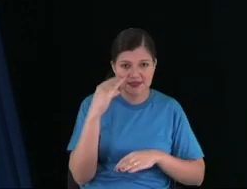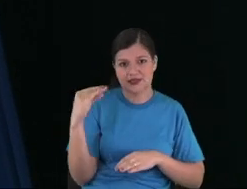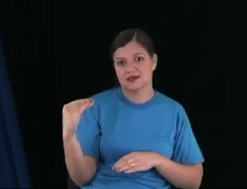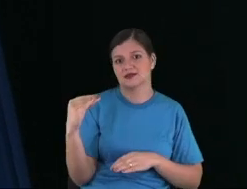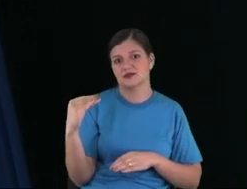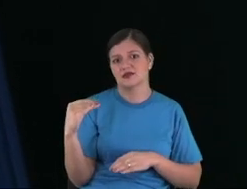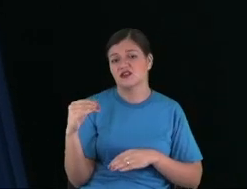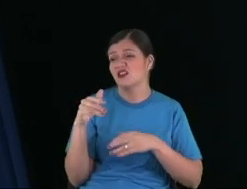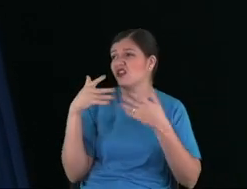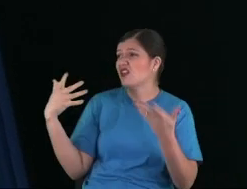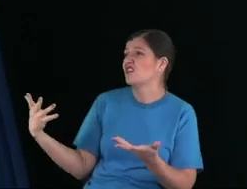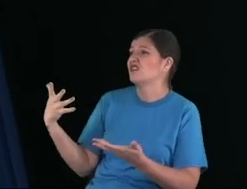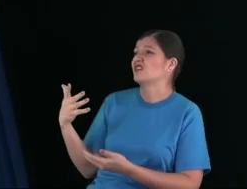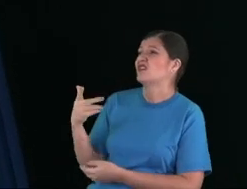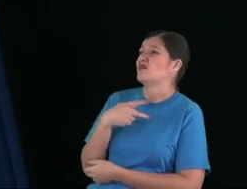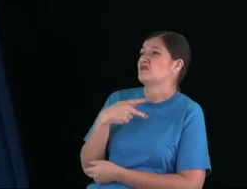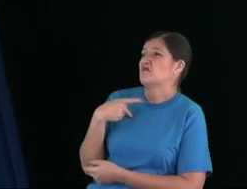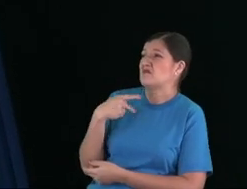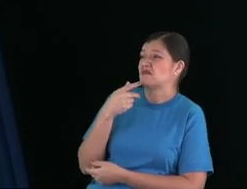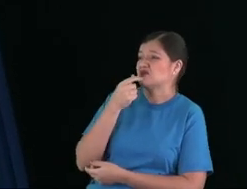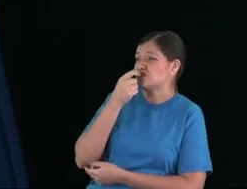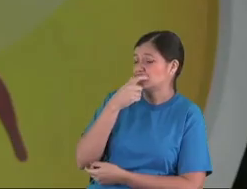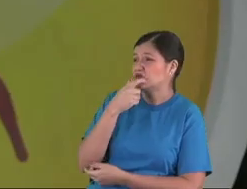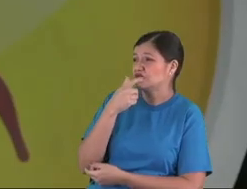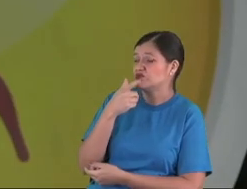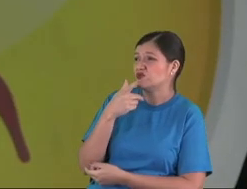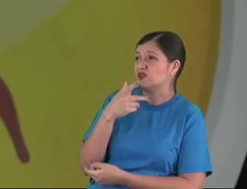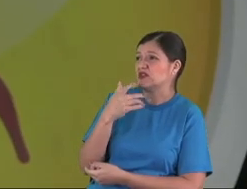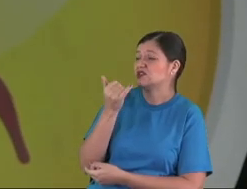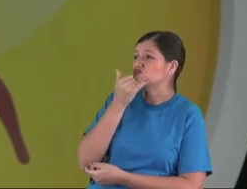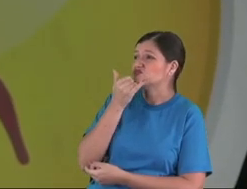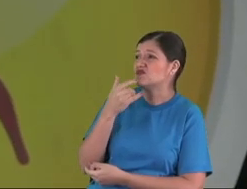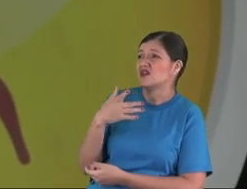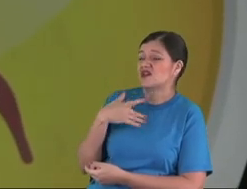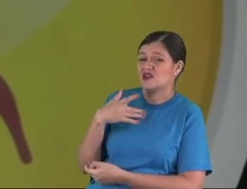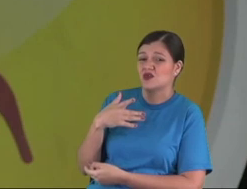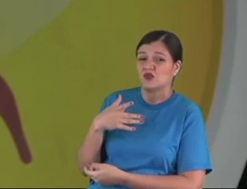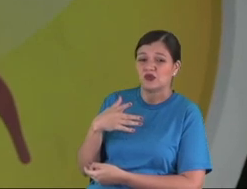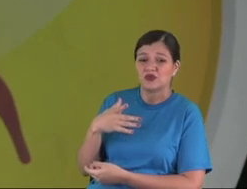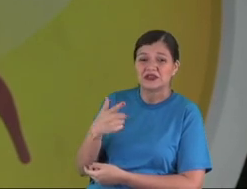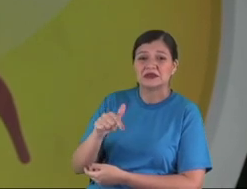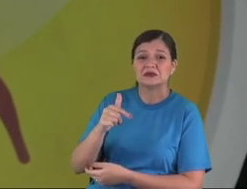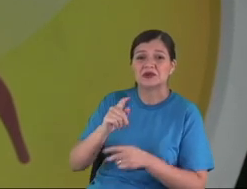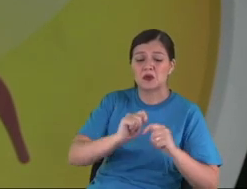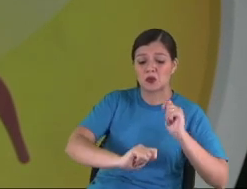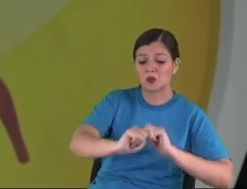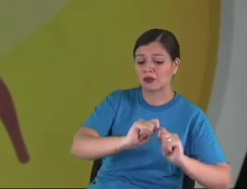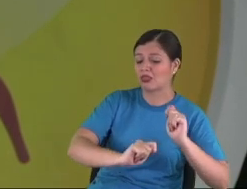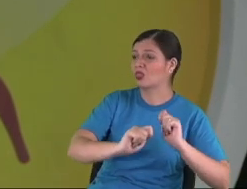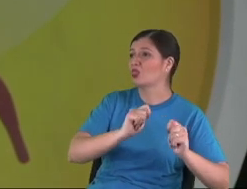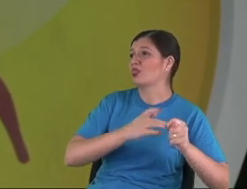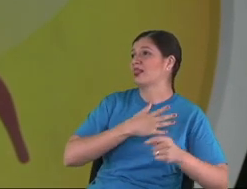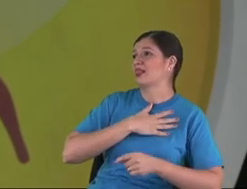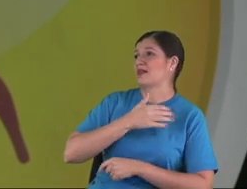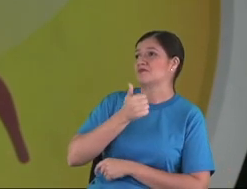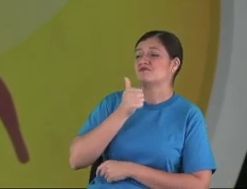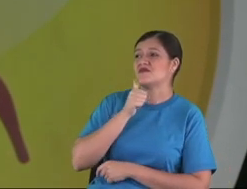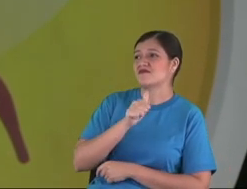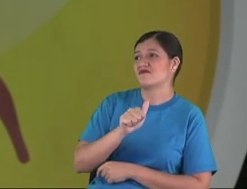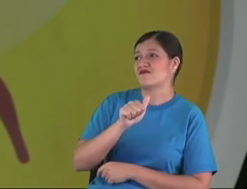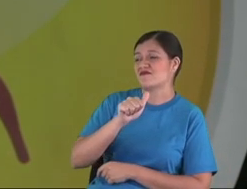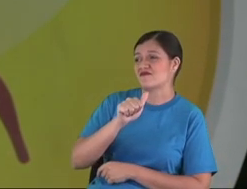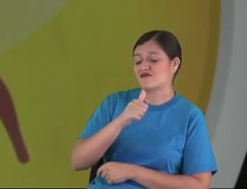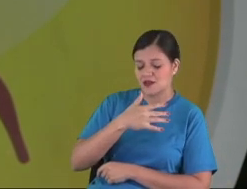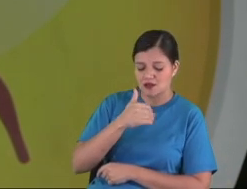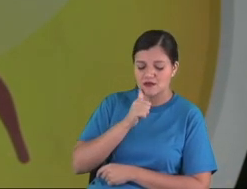So, pastor, I'm bad because my kids are disobedient. Don't obey me. What do